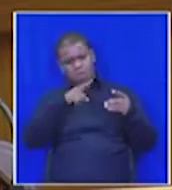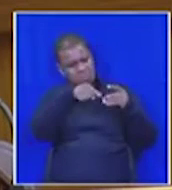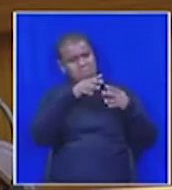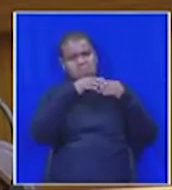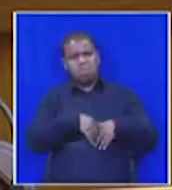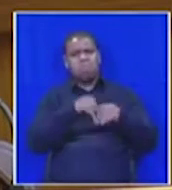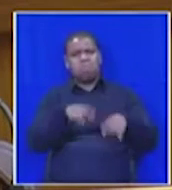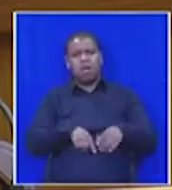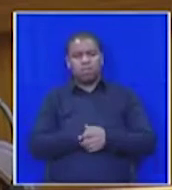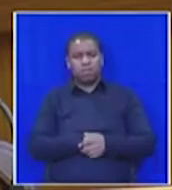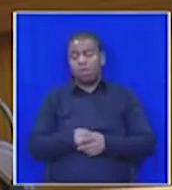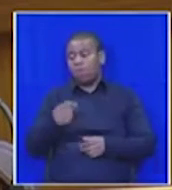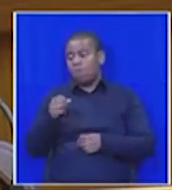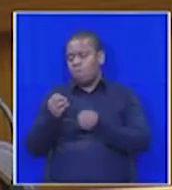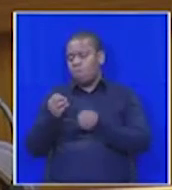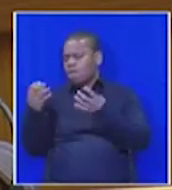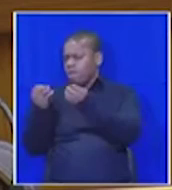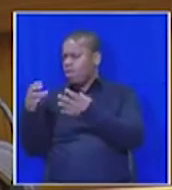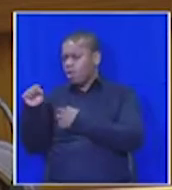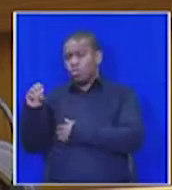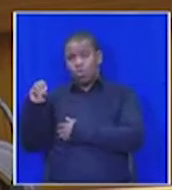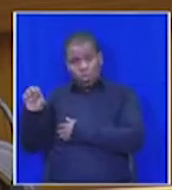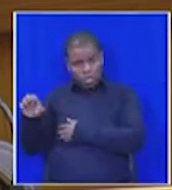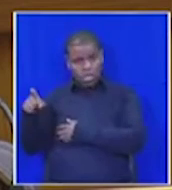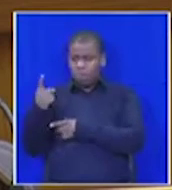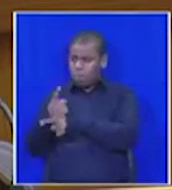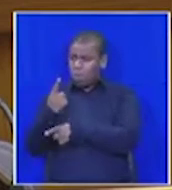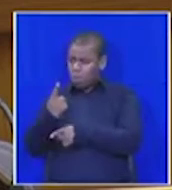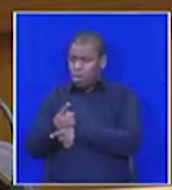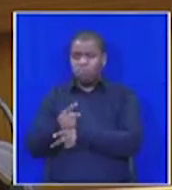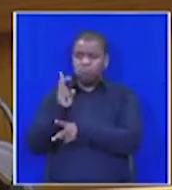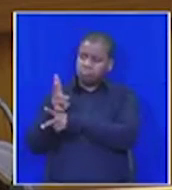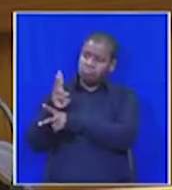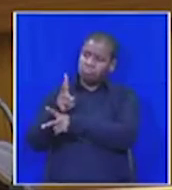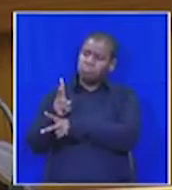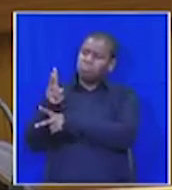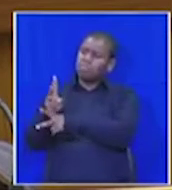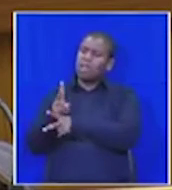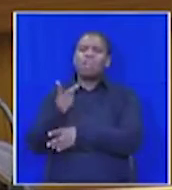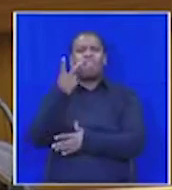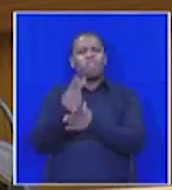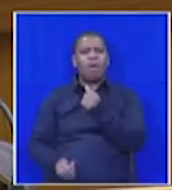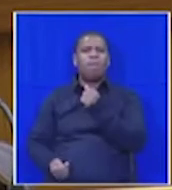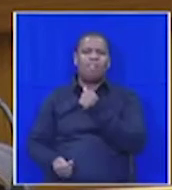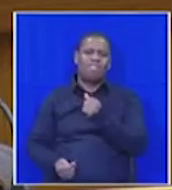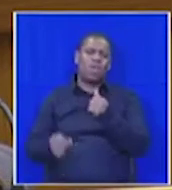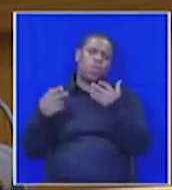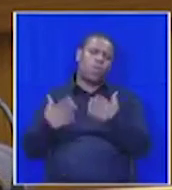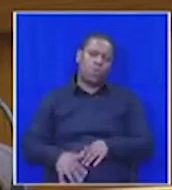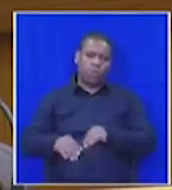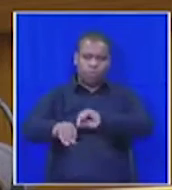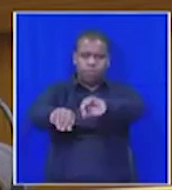state-owned companies that this ministry has oversight role has reduced considerably.